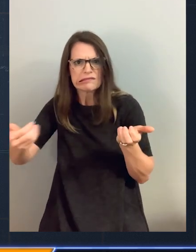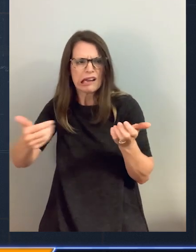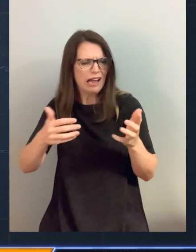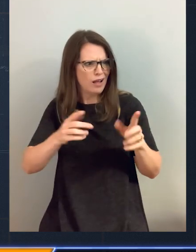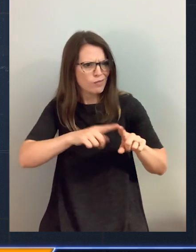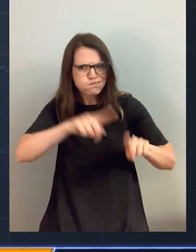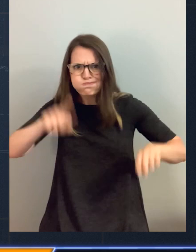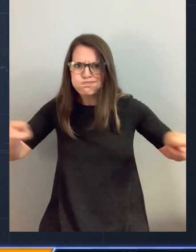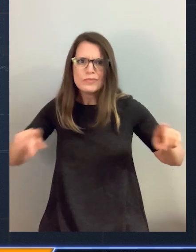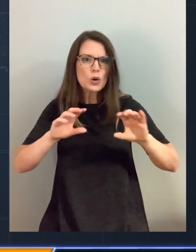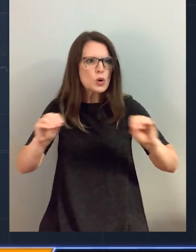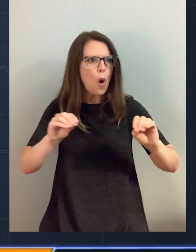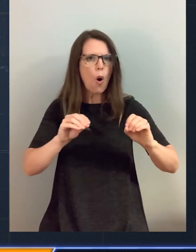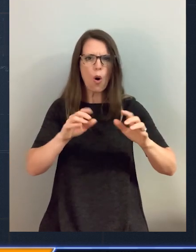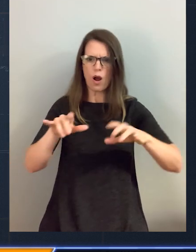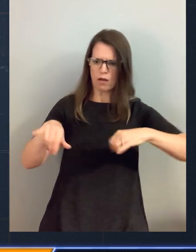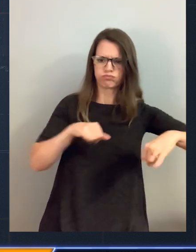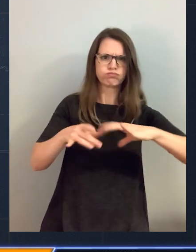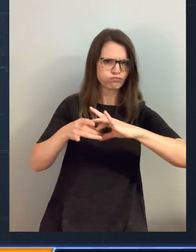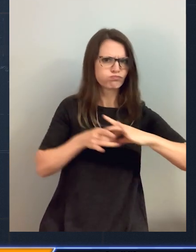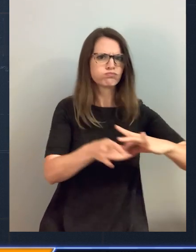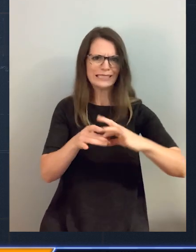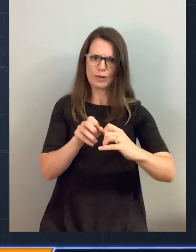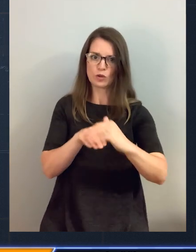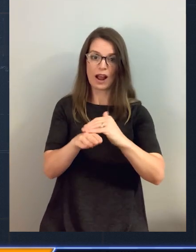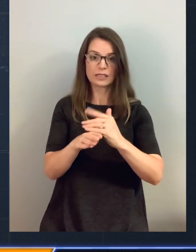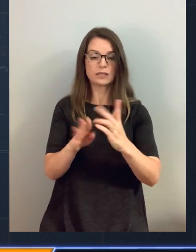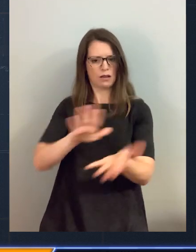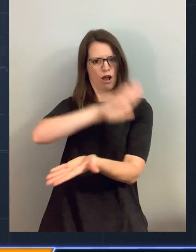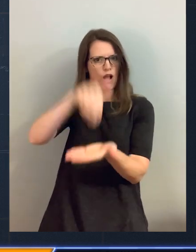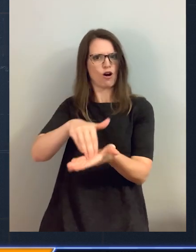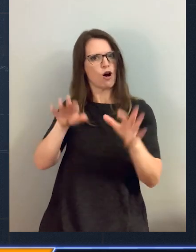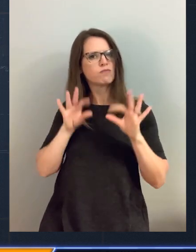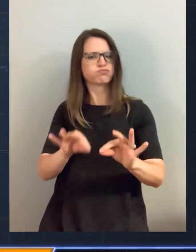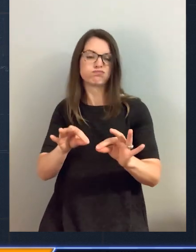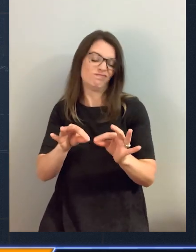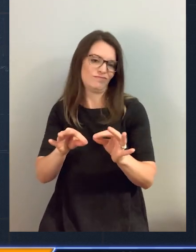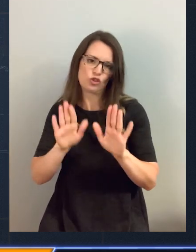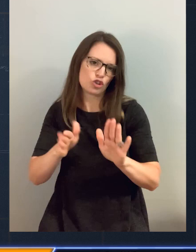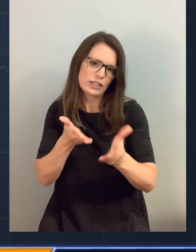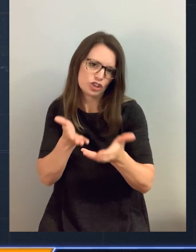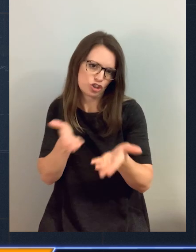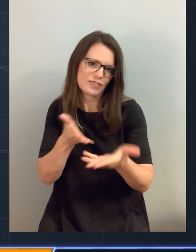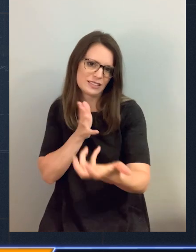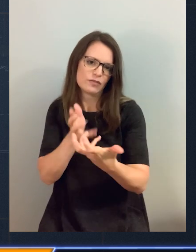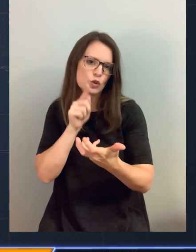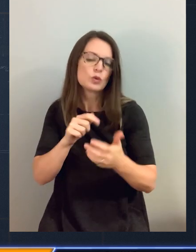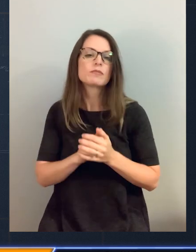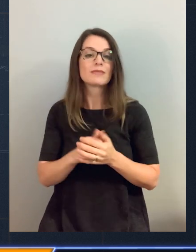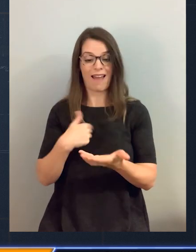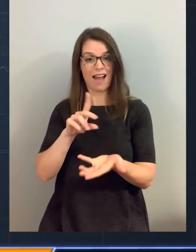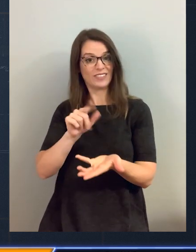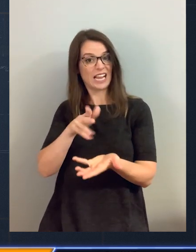different shapes and sizes and no uniform access methods. This is going to be a great service for you. Once you've got the data inside, you can